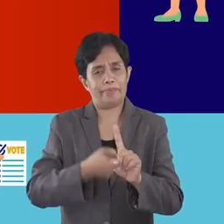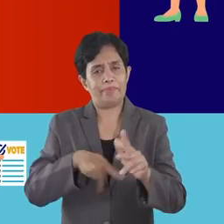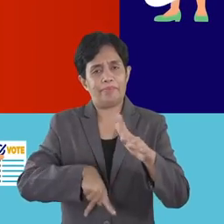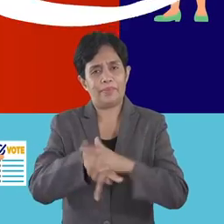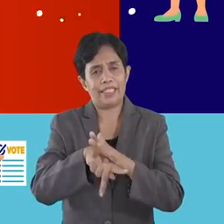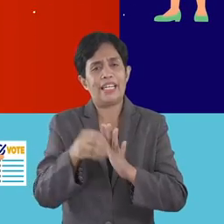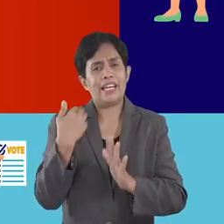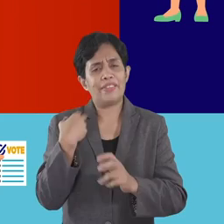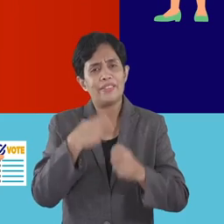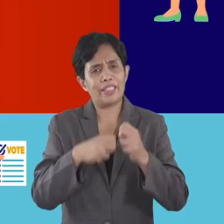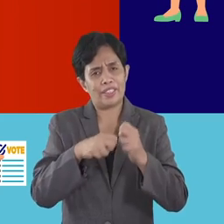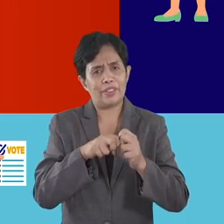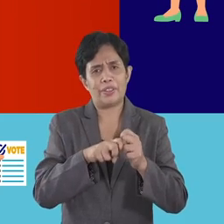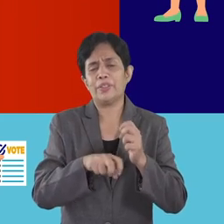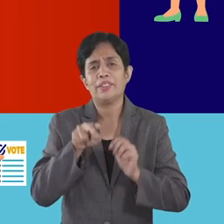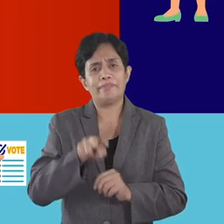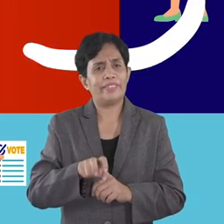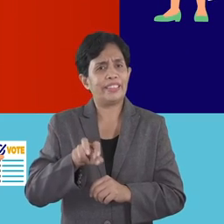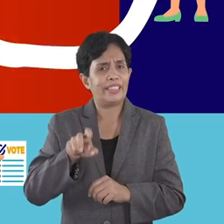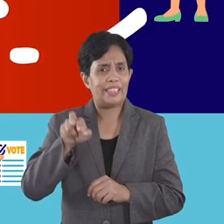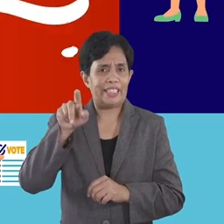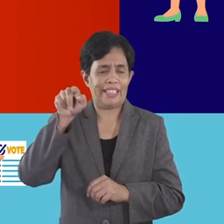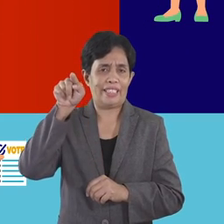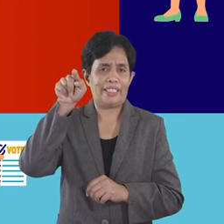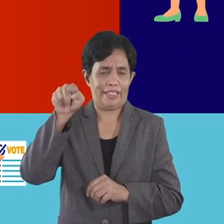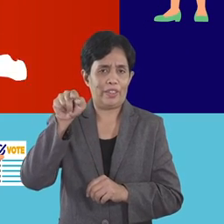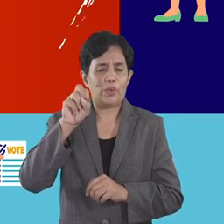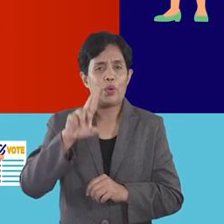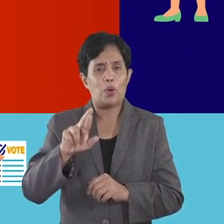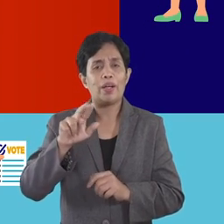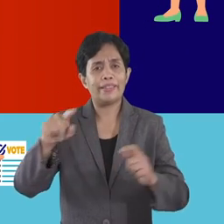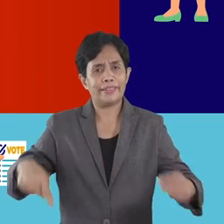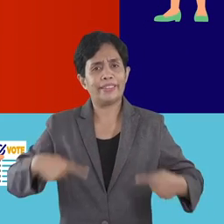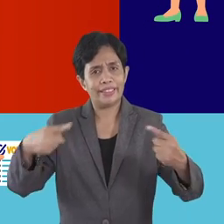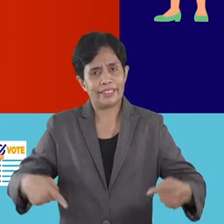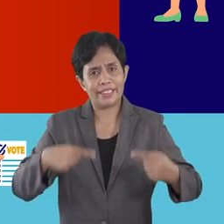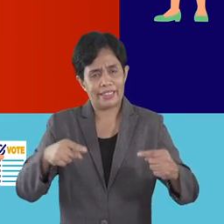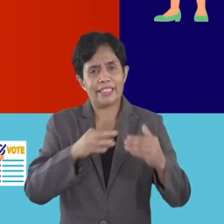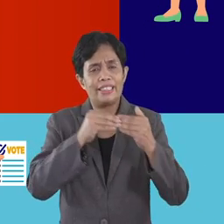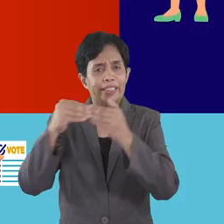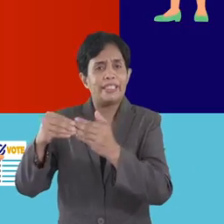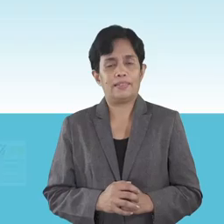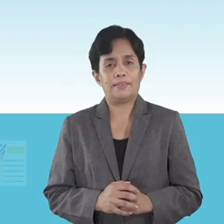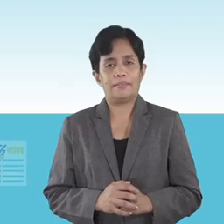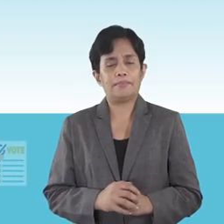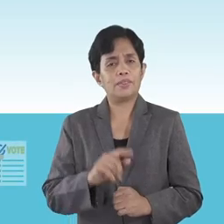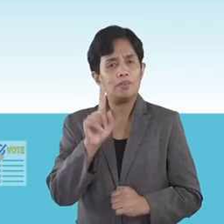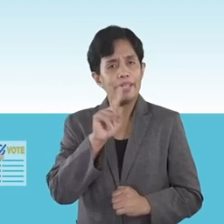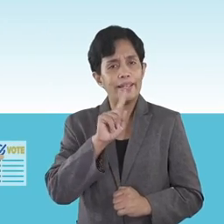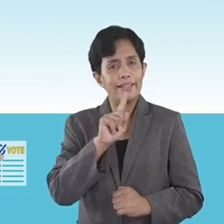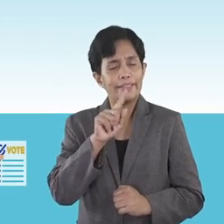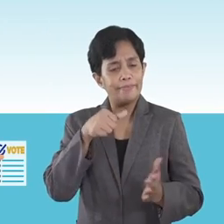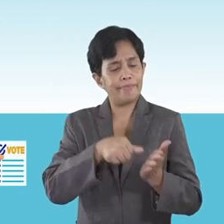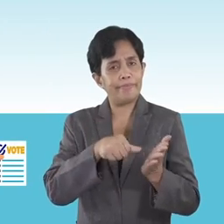voters who may have difficulty negotiating staircases or steep terrains leading to their polling assignment. What is the